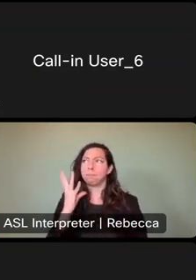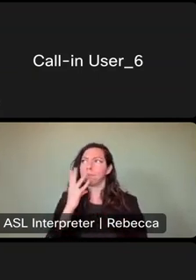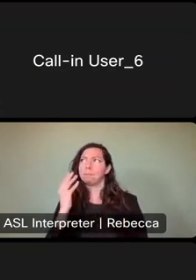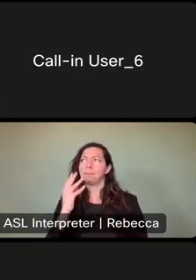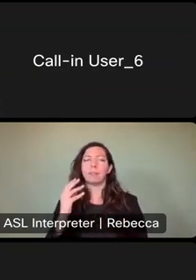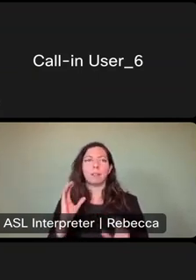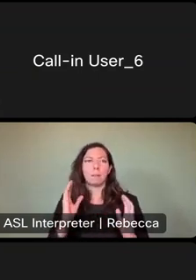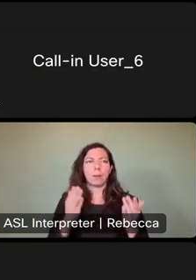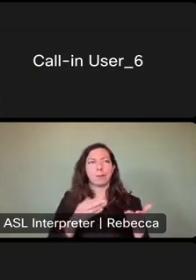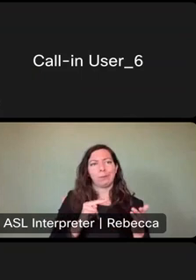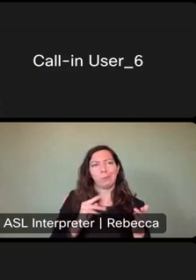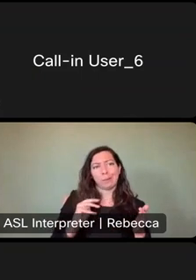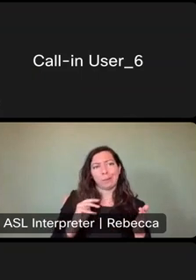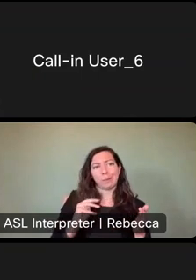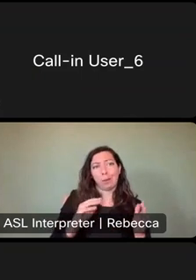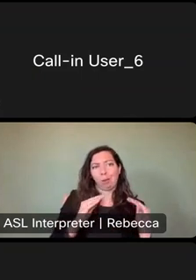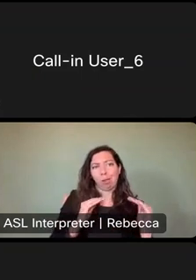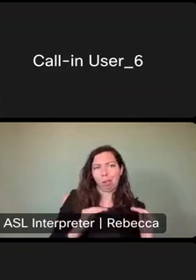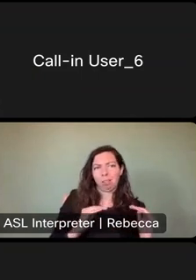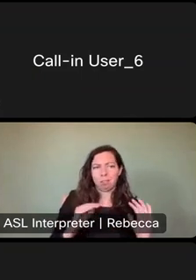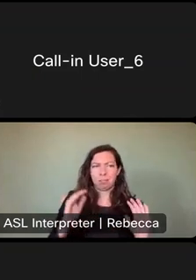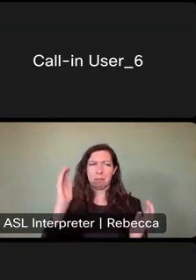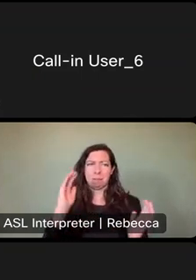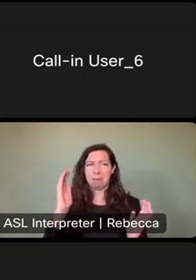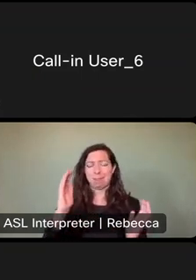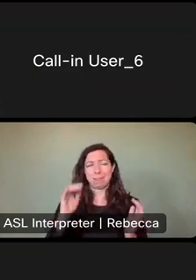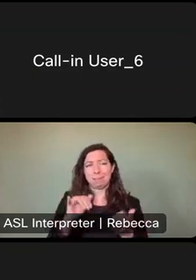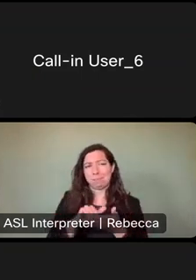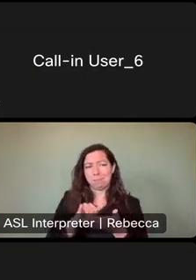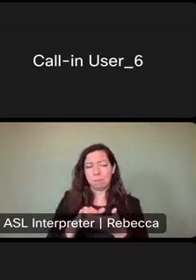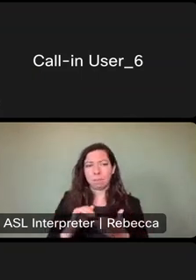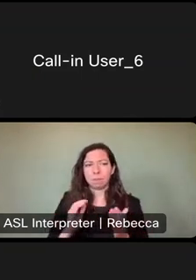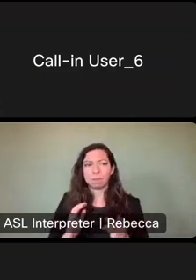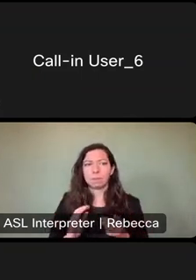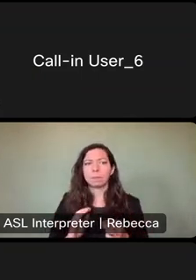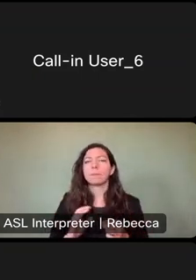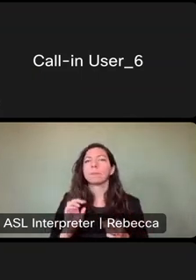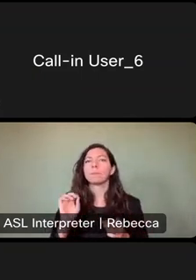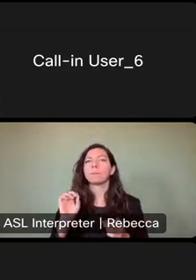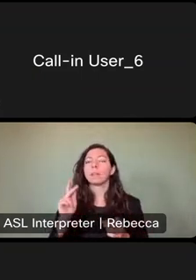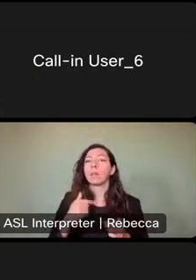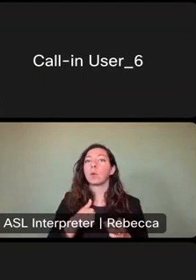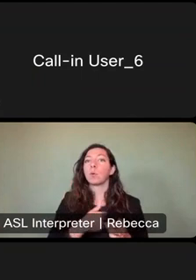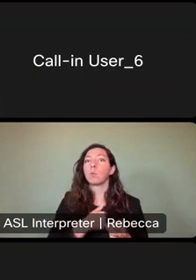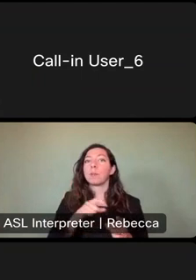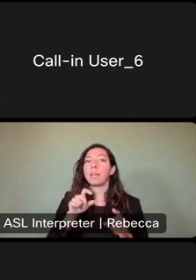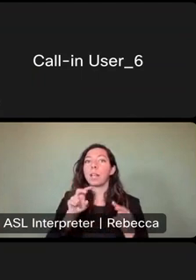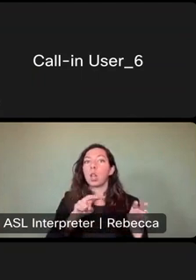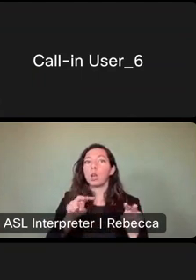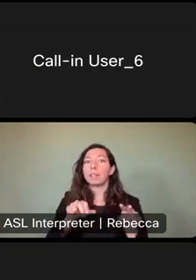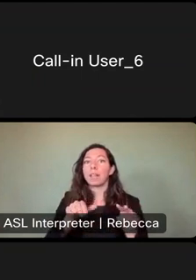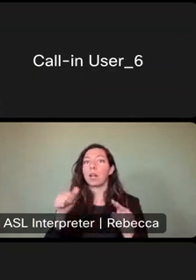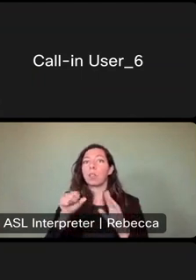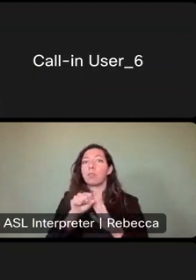to oranges. Um, our comparisons were, were to other state park systems because we are a state park